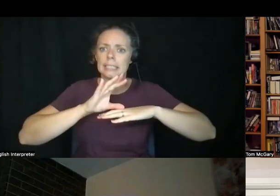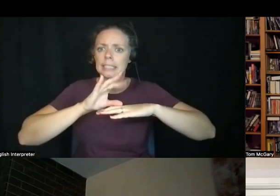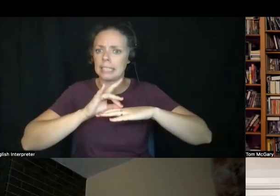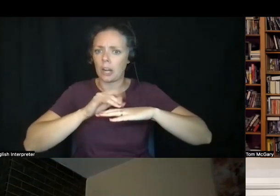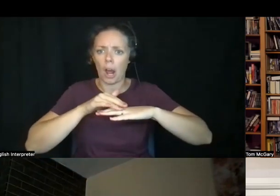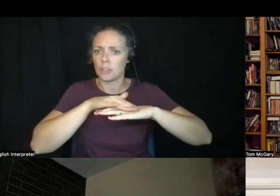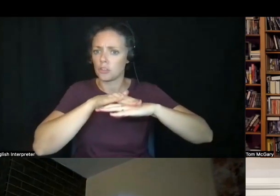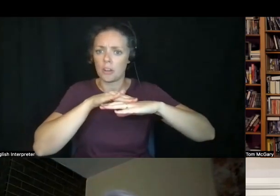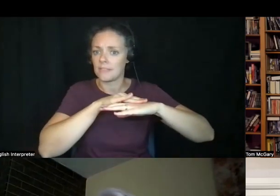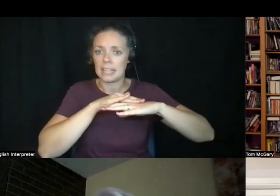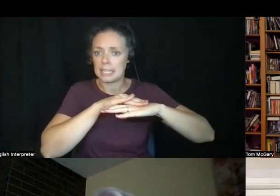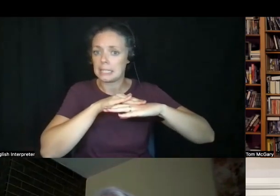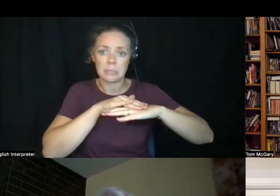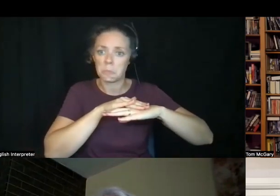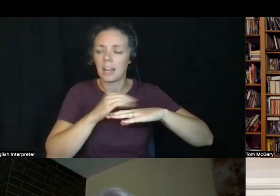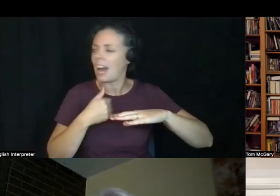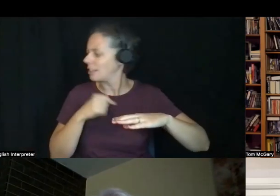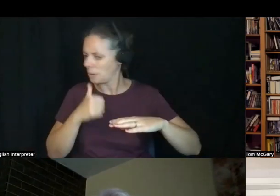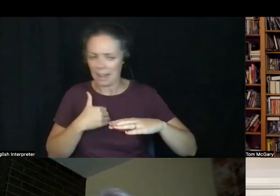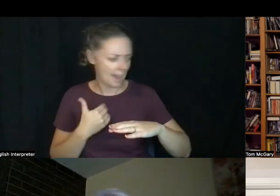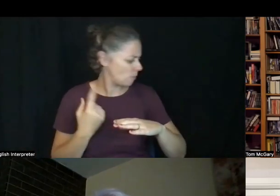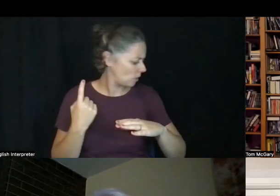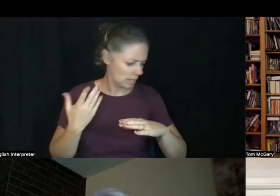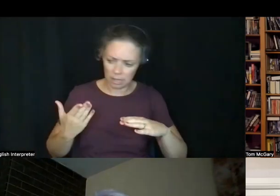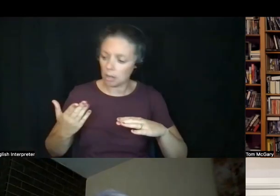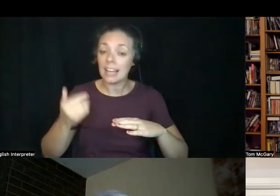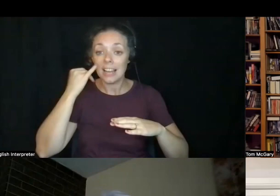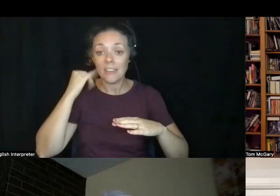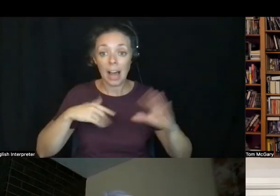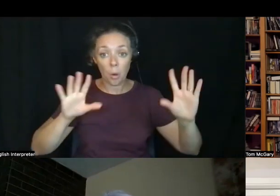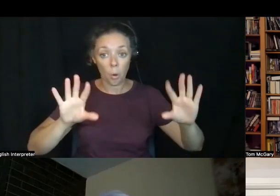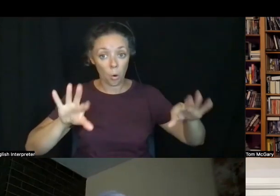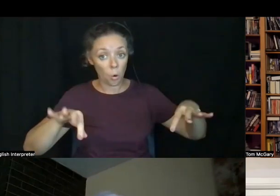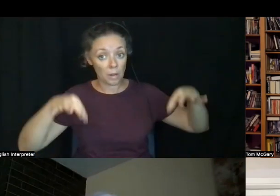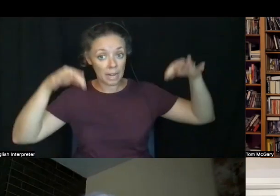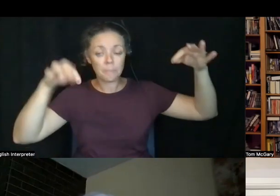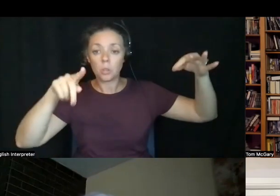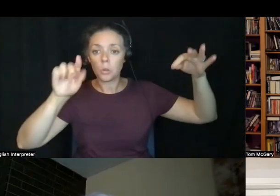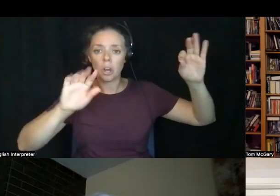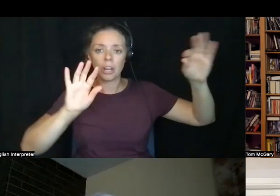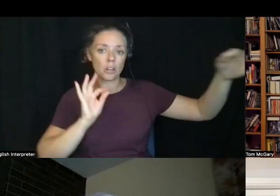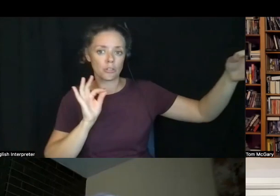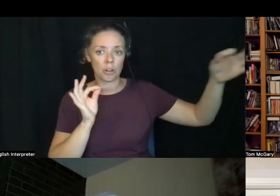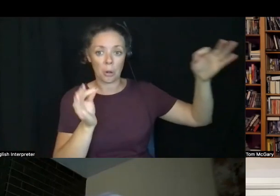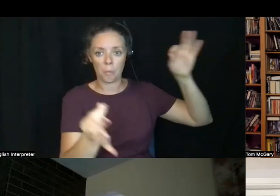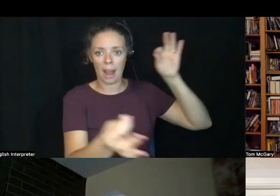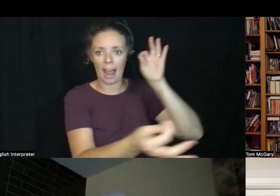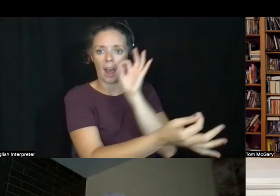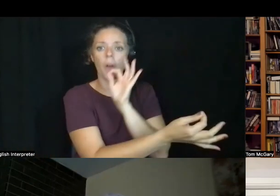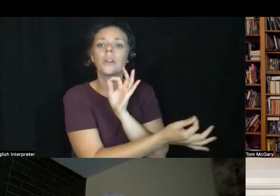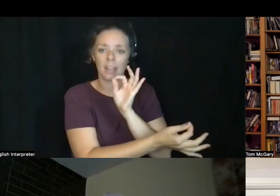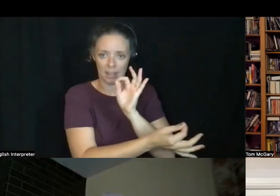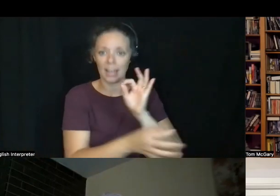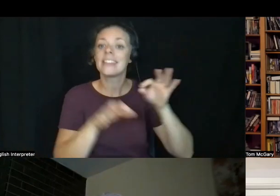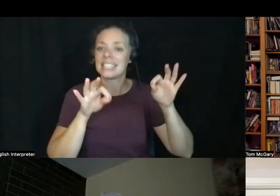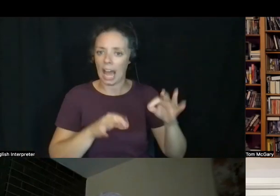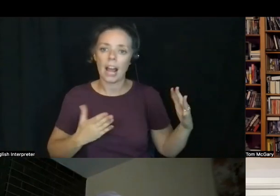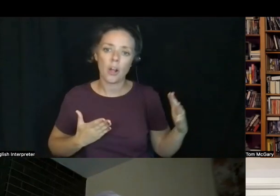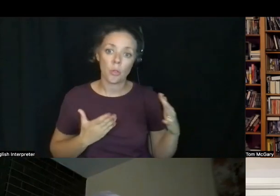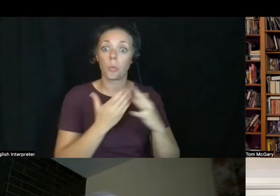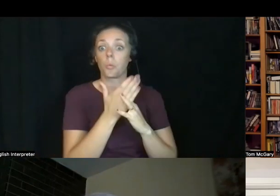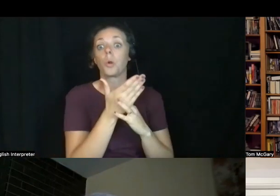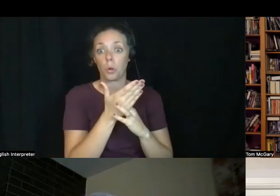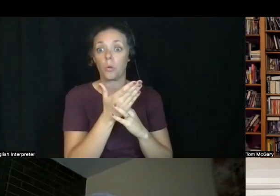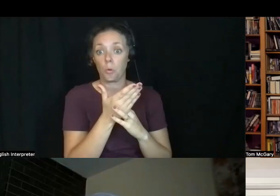And I don't have a piece here, but if I could hold it up, you can actually turn it over and you can see that the dye penetrates all the way through.